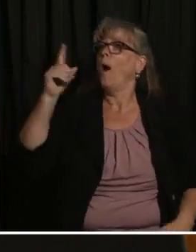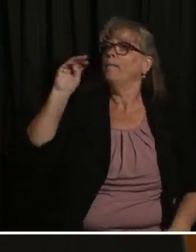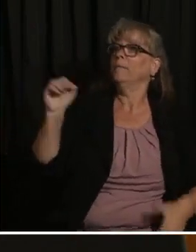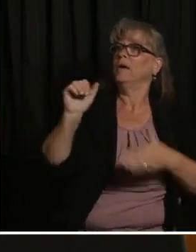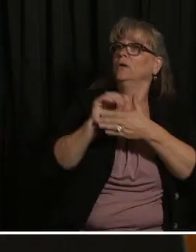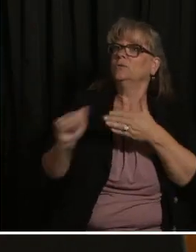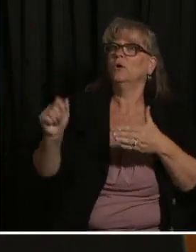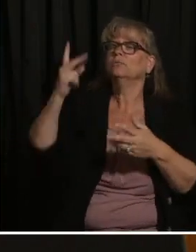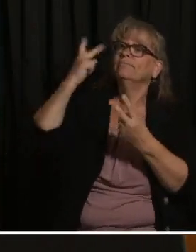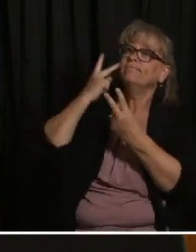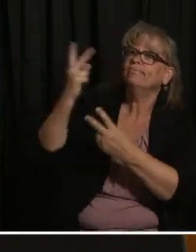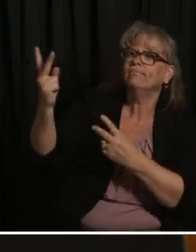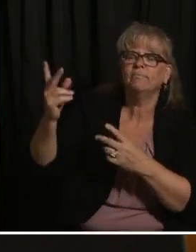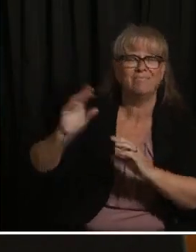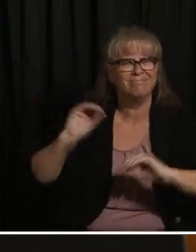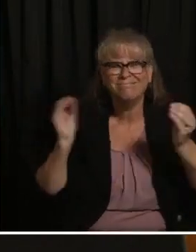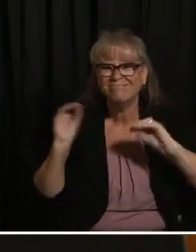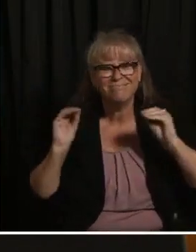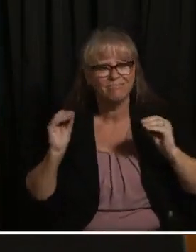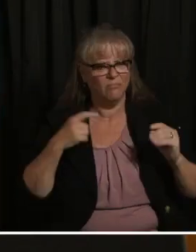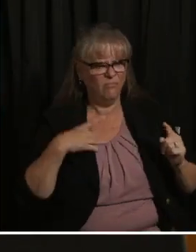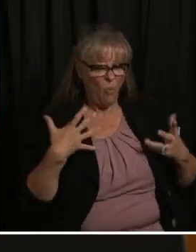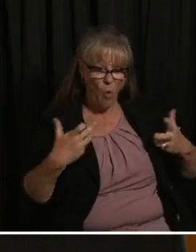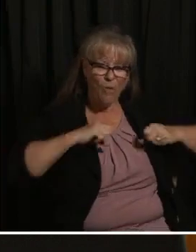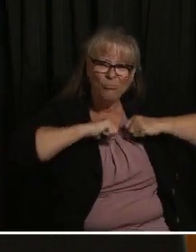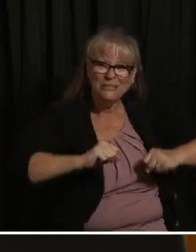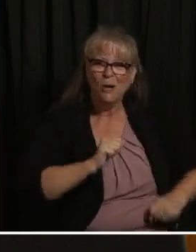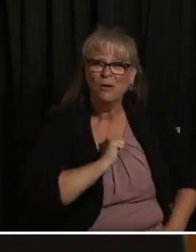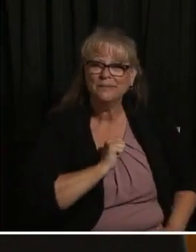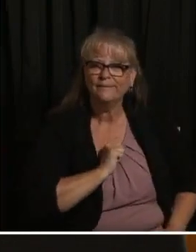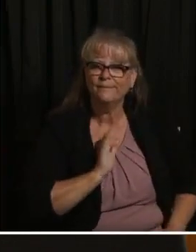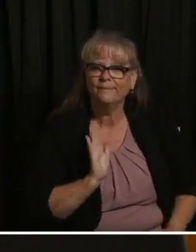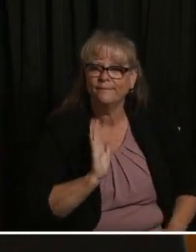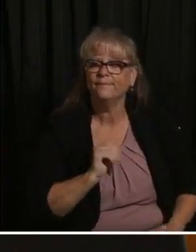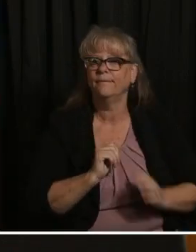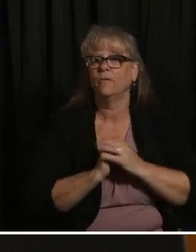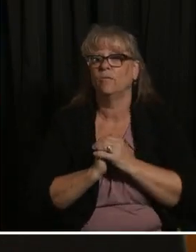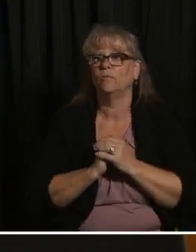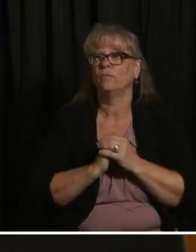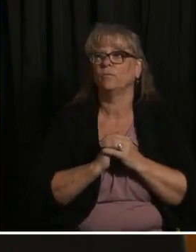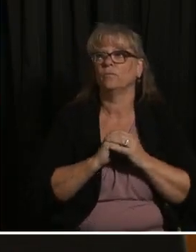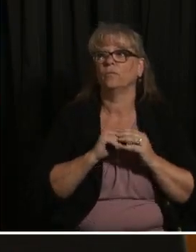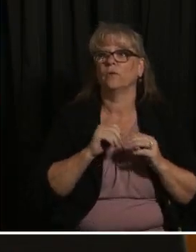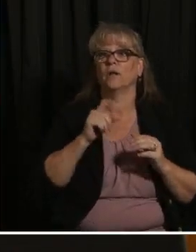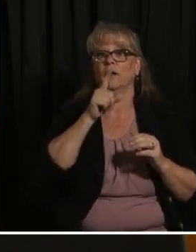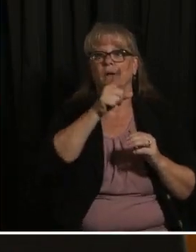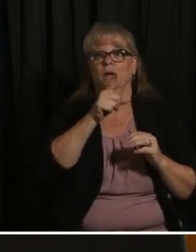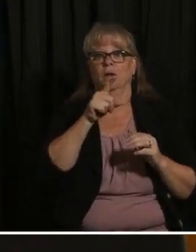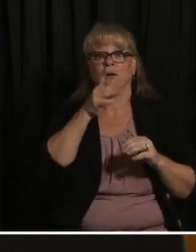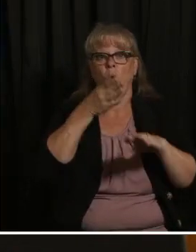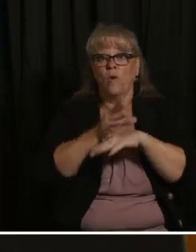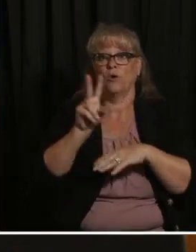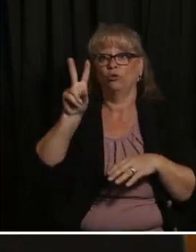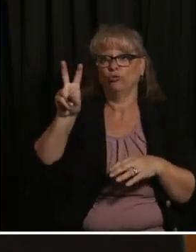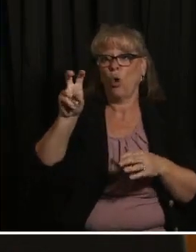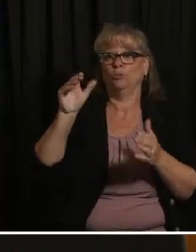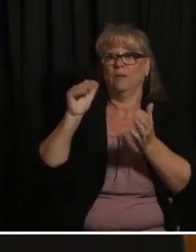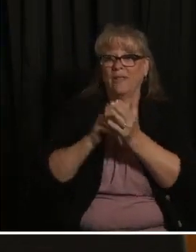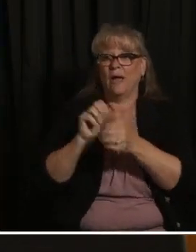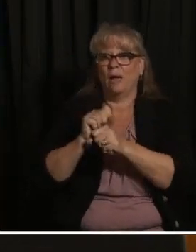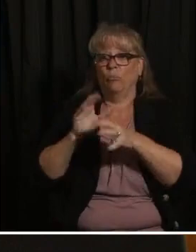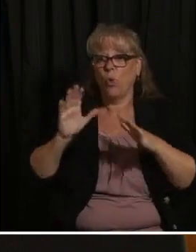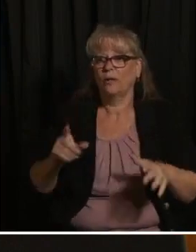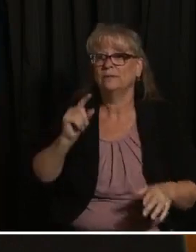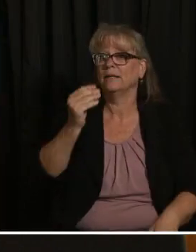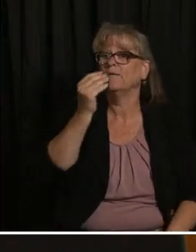desire and plan to get protected as quickly as possible he helps manage over 200 employees in food manufacturing he implemented COVID